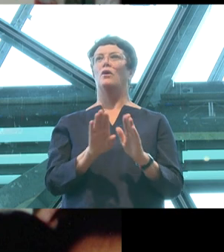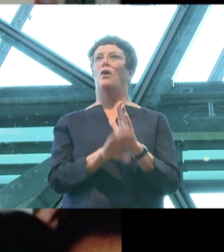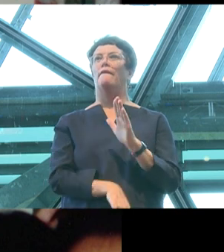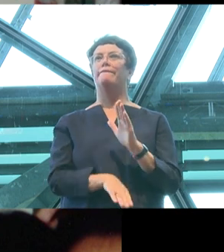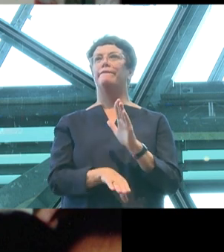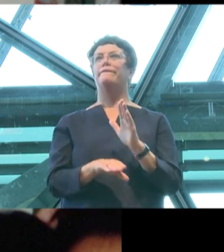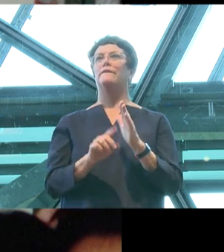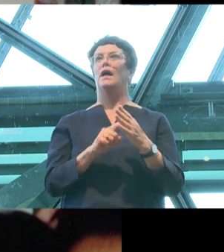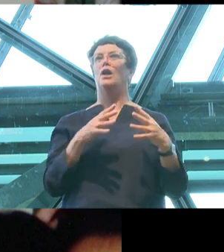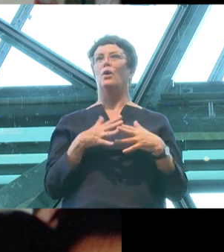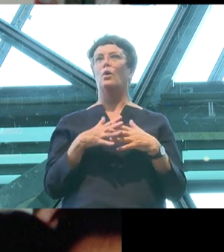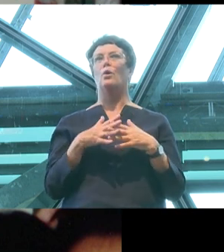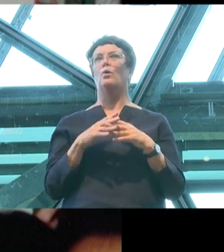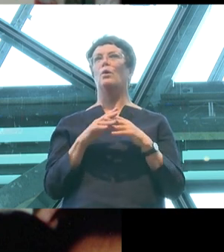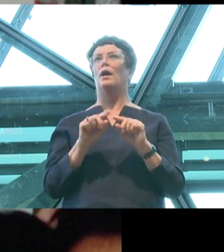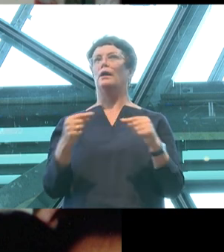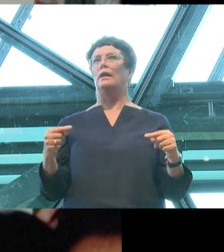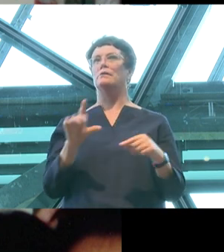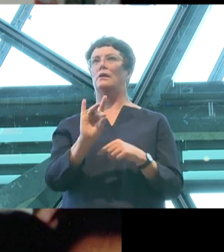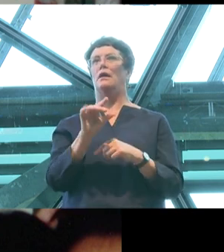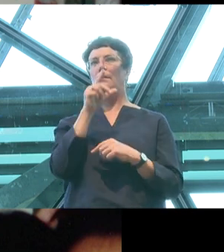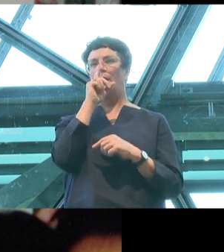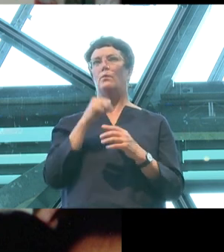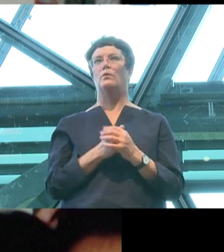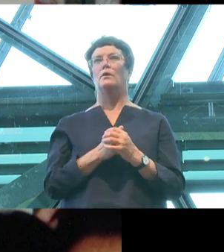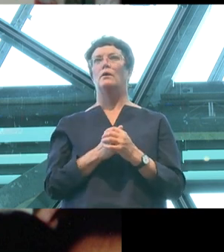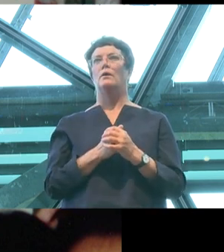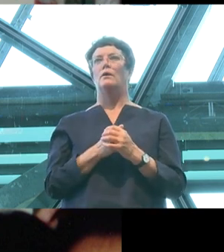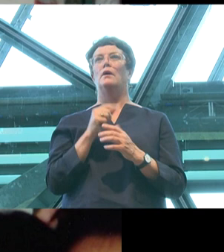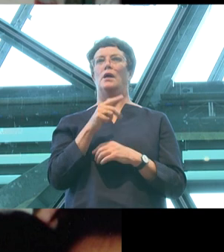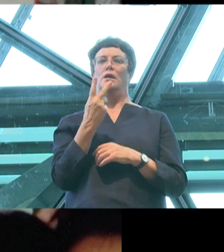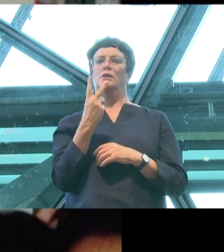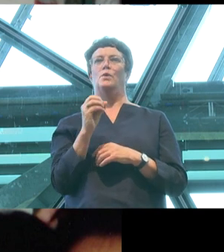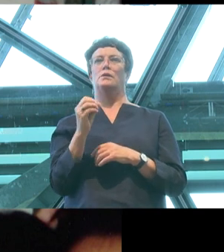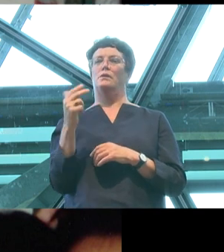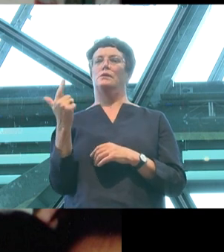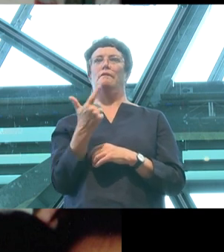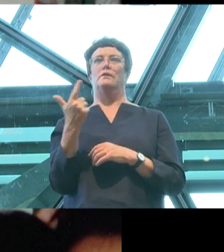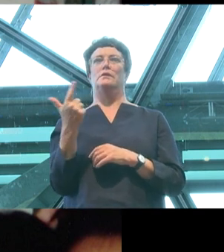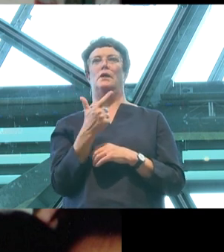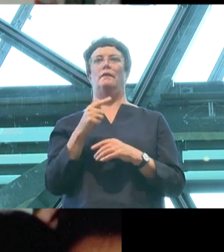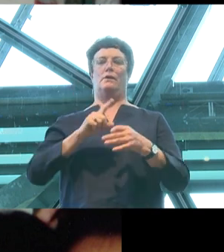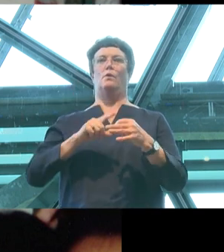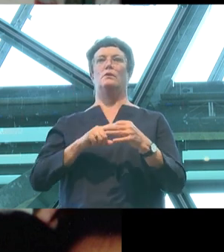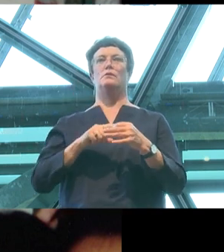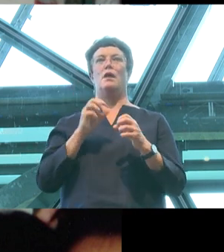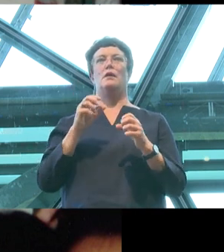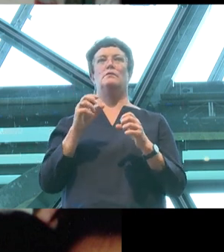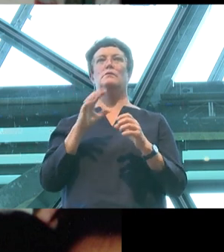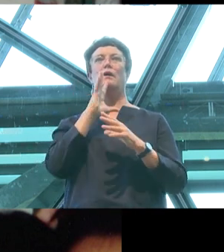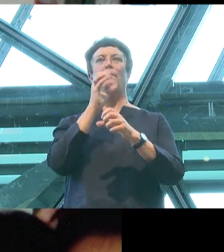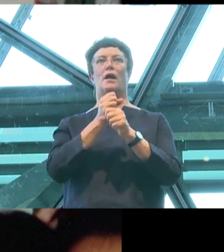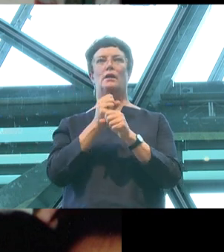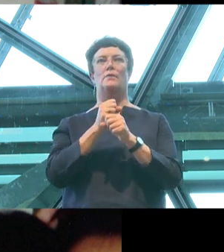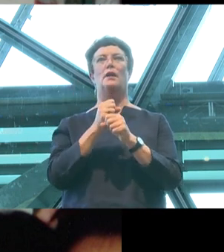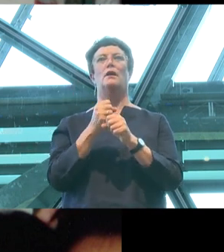the early 90s and it was only in 2017 that the Queensland Parliament formally apologised to gay men convicted of